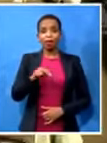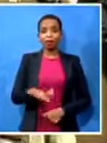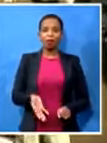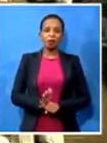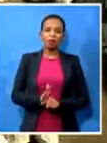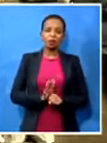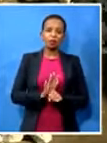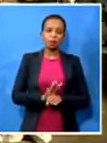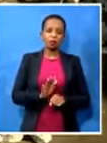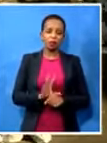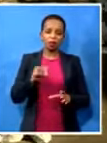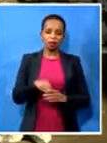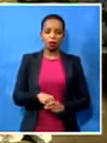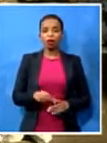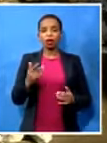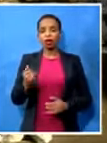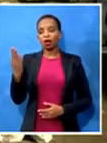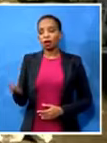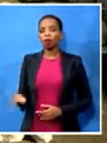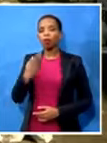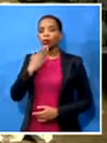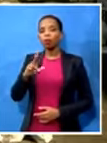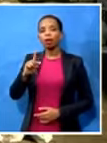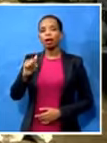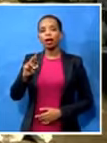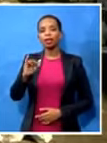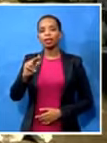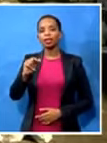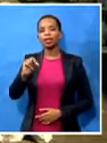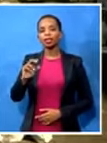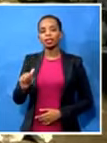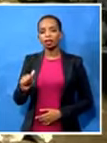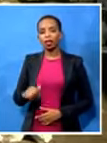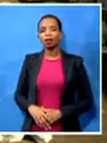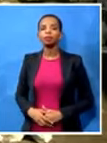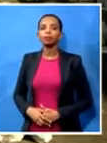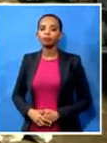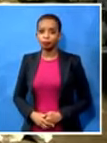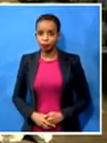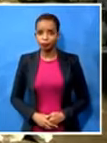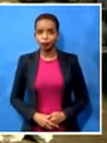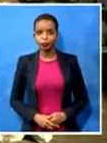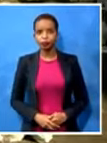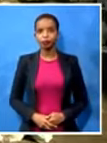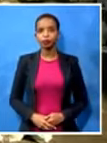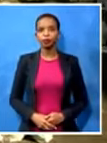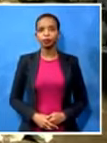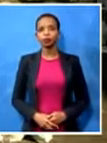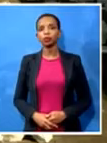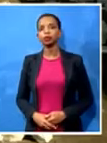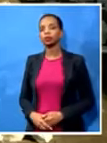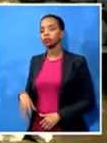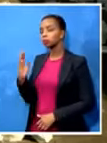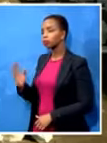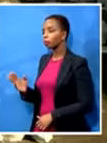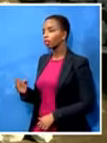Sorry, what's your surname? Smith-Allen. Smith-Allen. Karina, just quickly, it's amazing what you guys are doing. Just for the